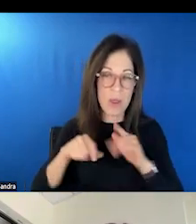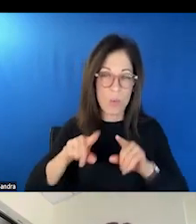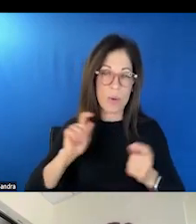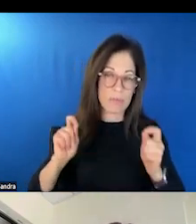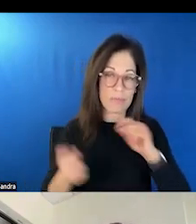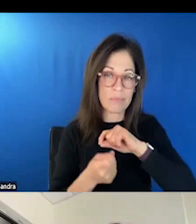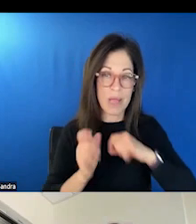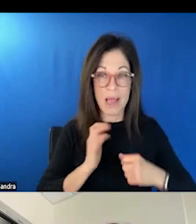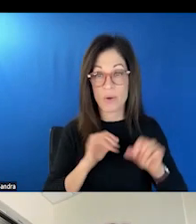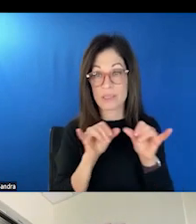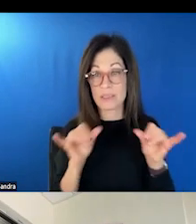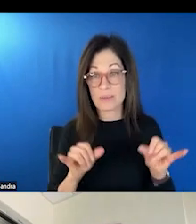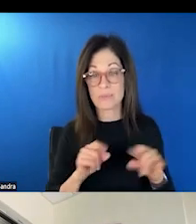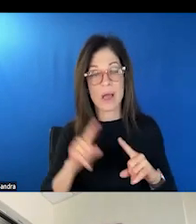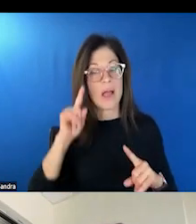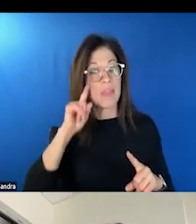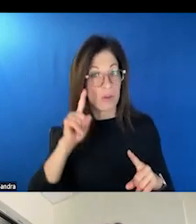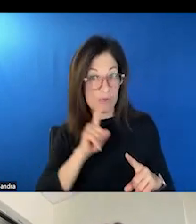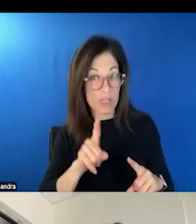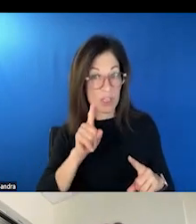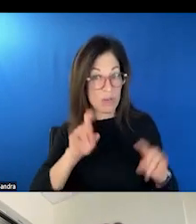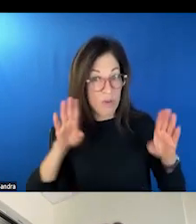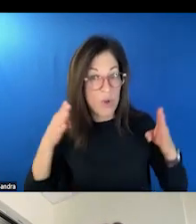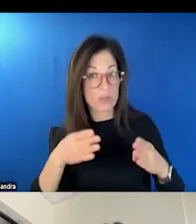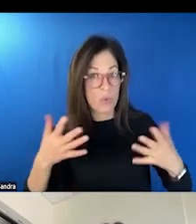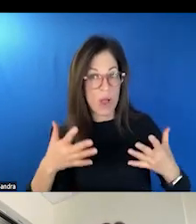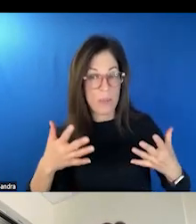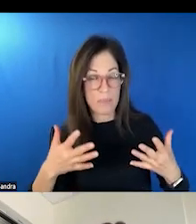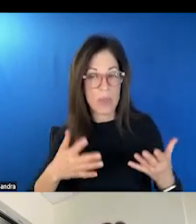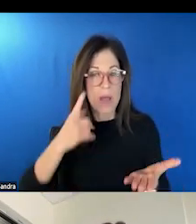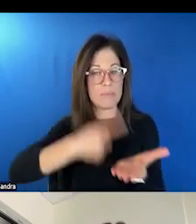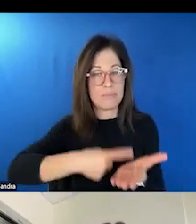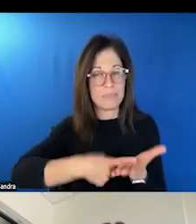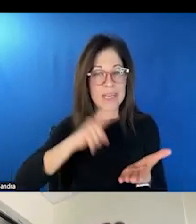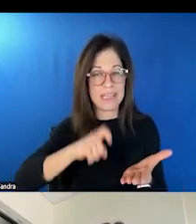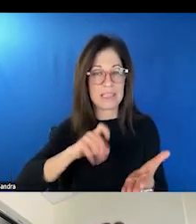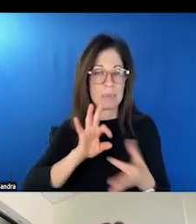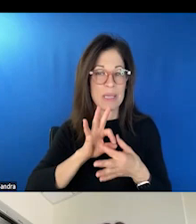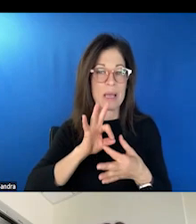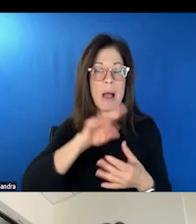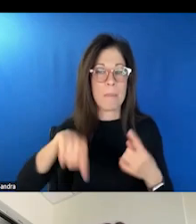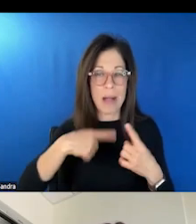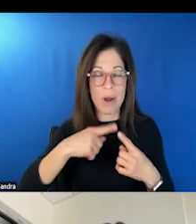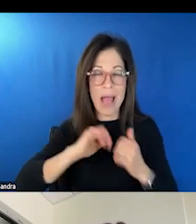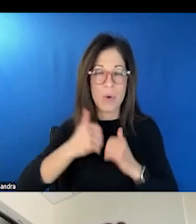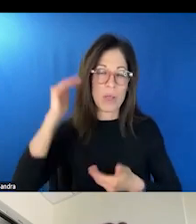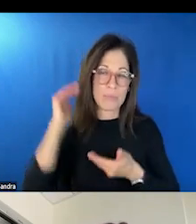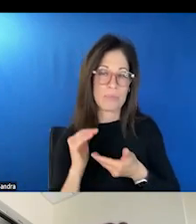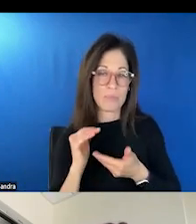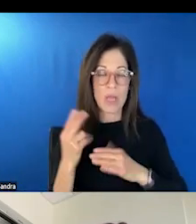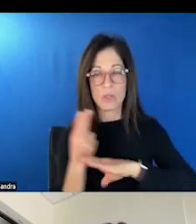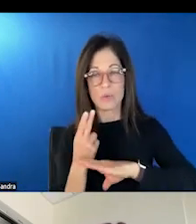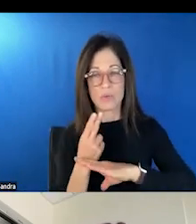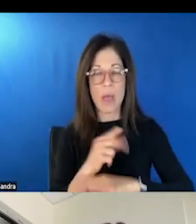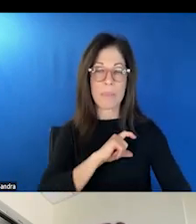I think really what we should be focusing on is the discourse needs to be on how do we minimize the use of police and behavioral